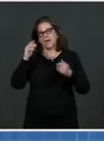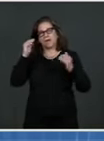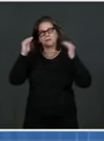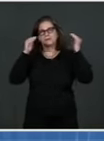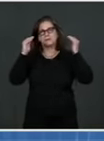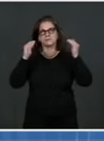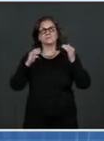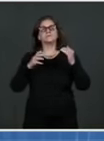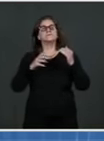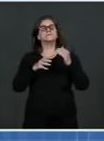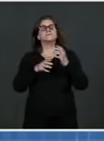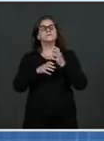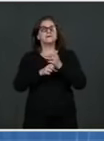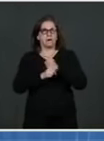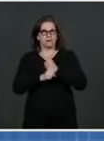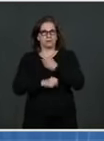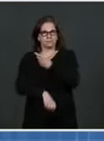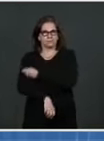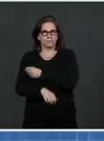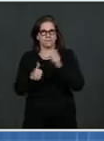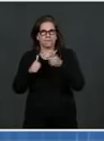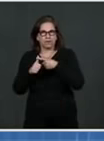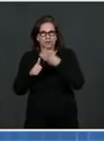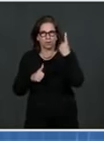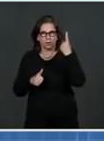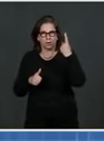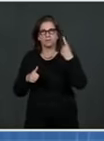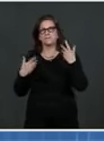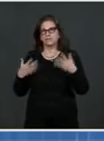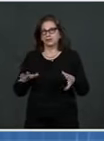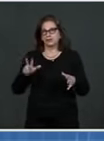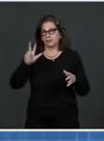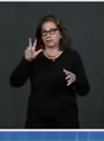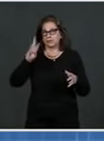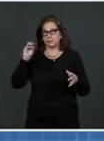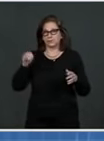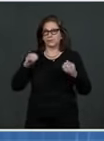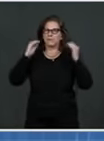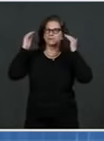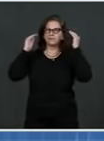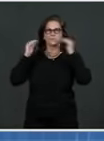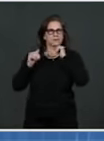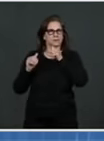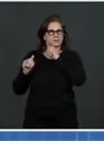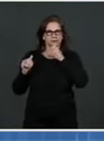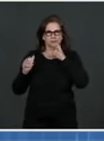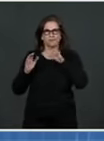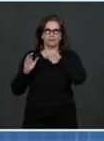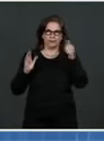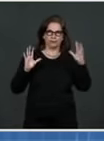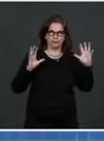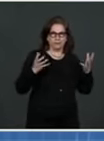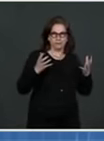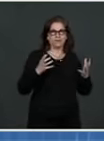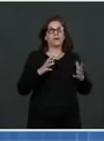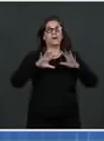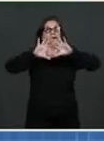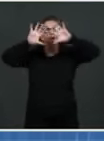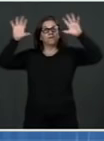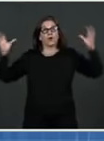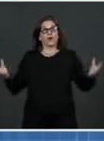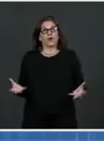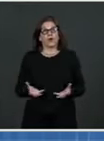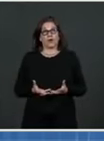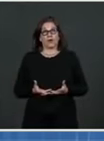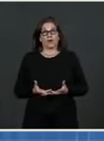adults. Overall, now more than 50 million Americans approaching one